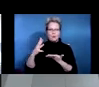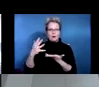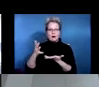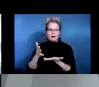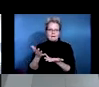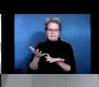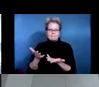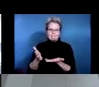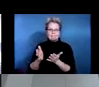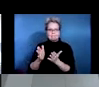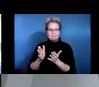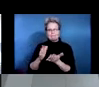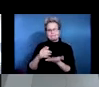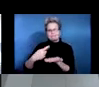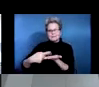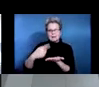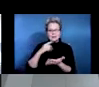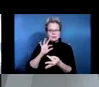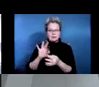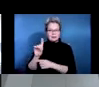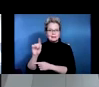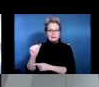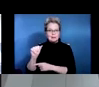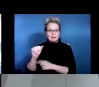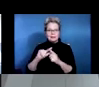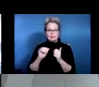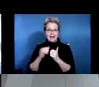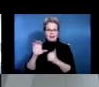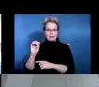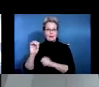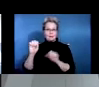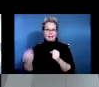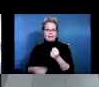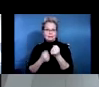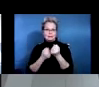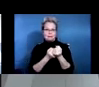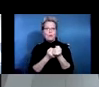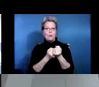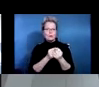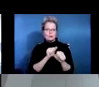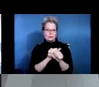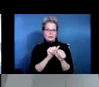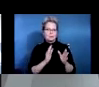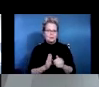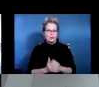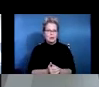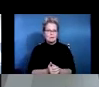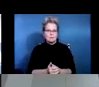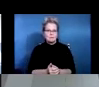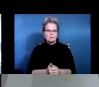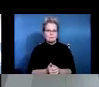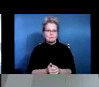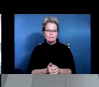uh, legislation that they want to support and implement within their, their company. Um, and then there's